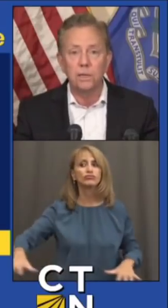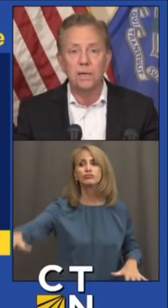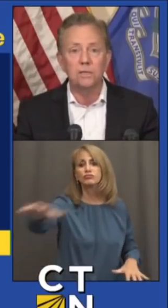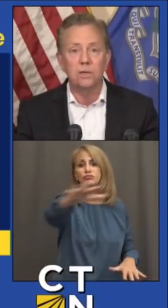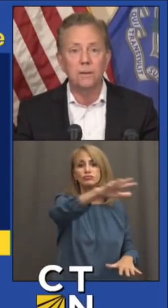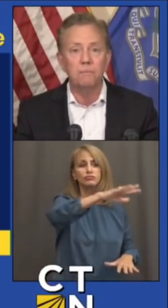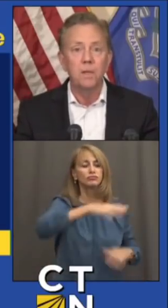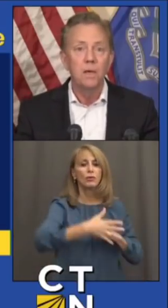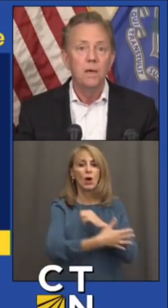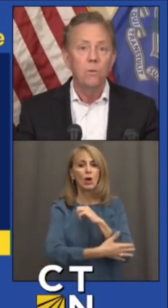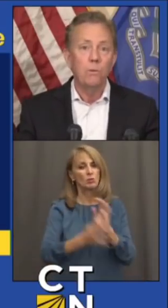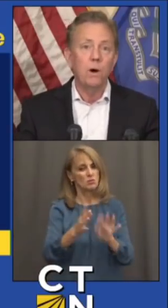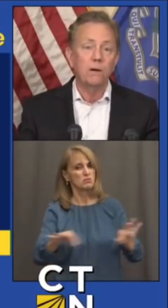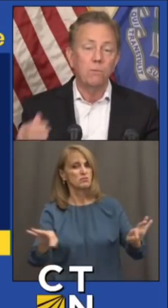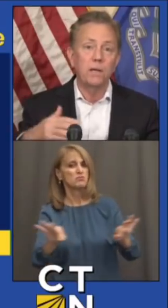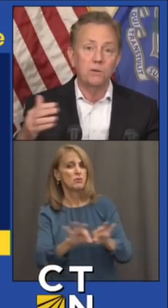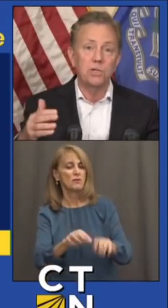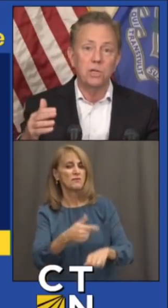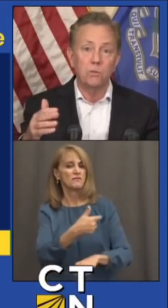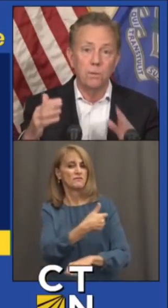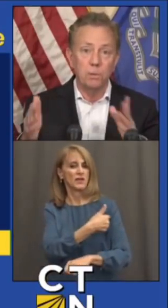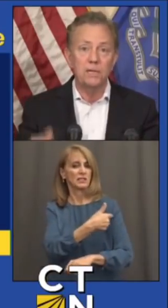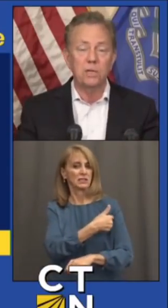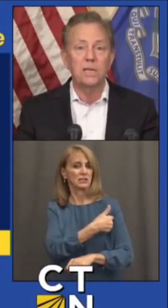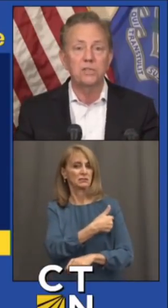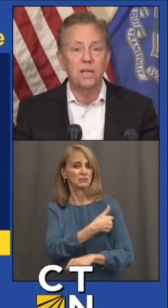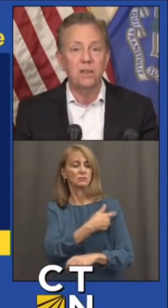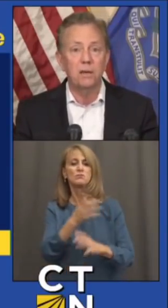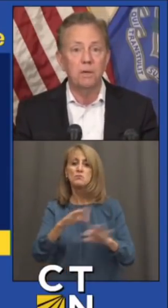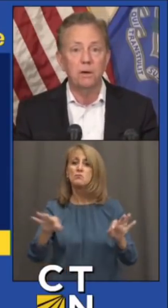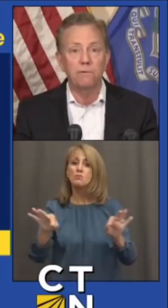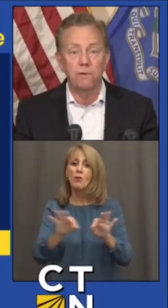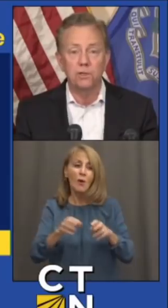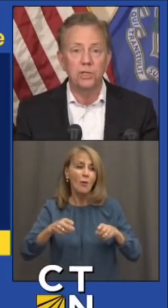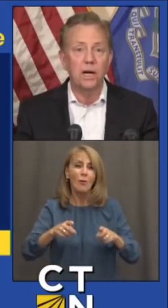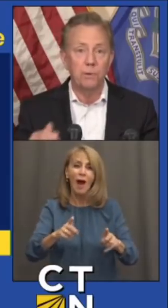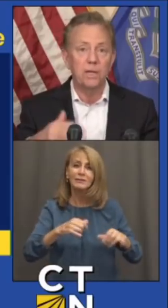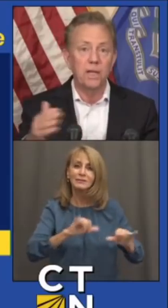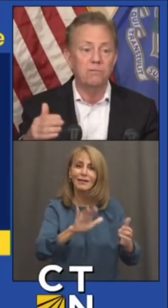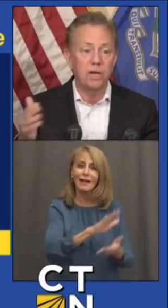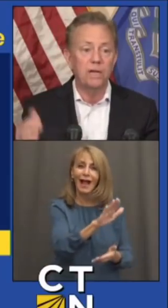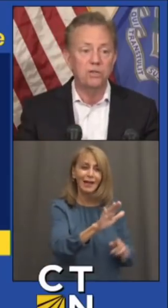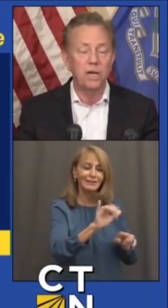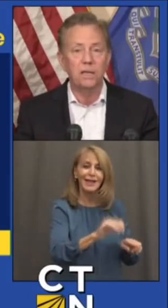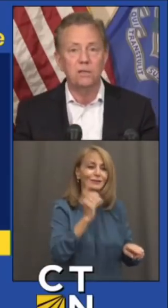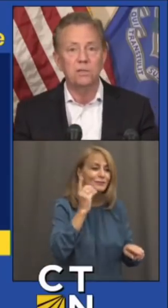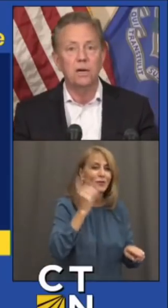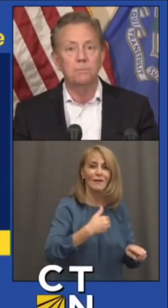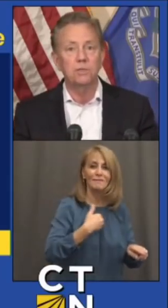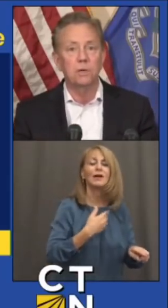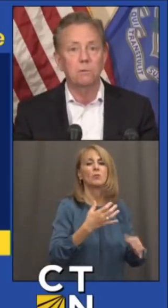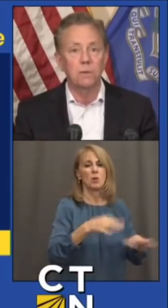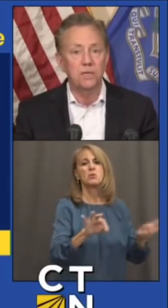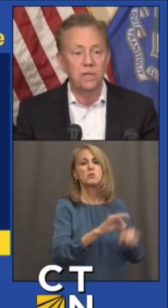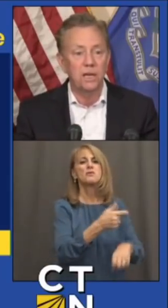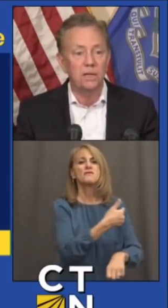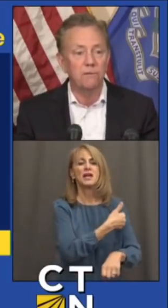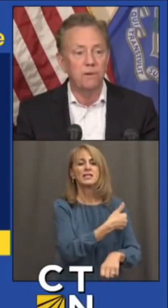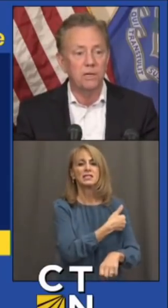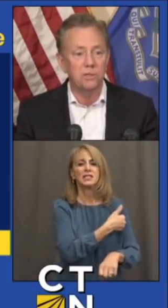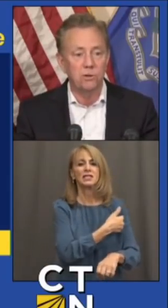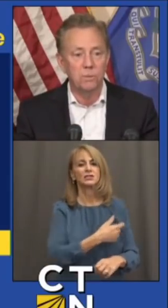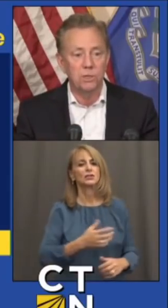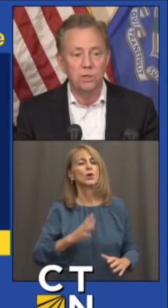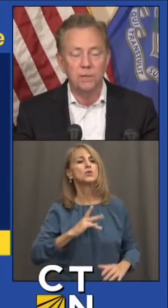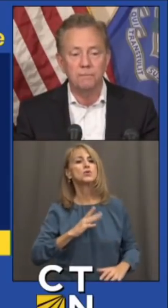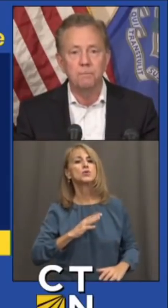the country. And we wanted, while they were still in one place, at least get them their first shot. We didn't have JJ at the time. So, at least they got